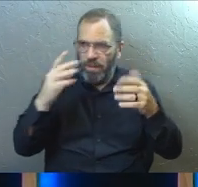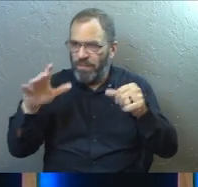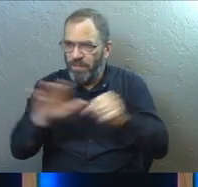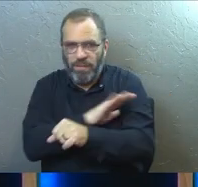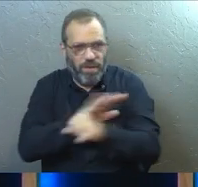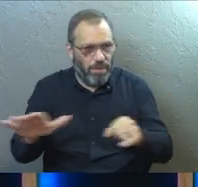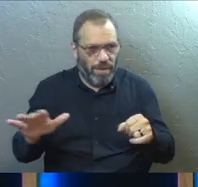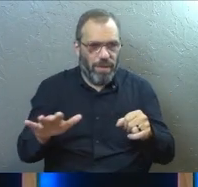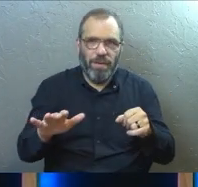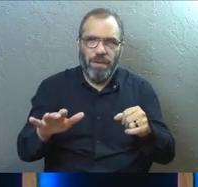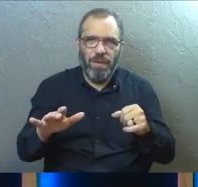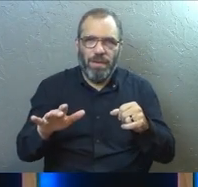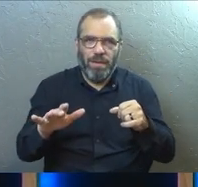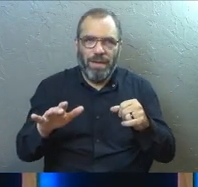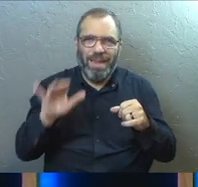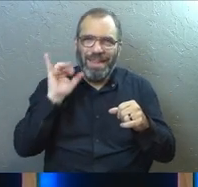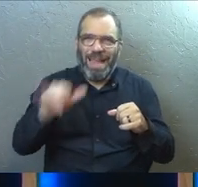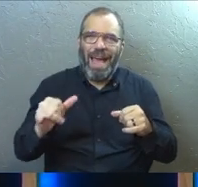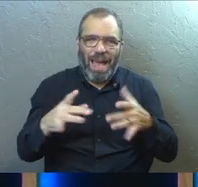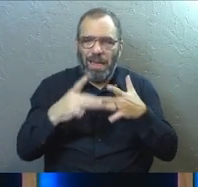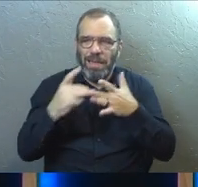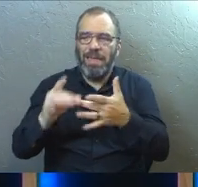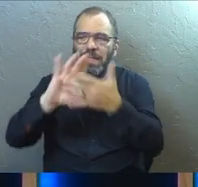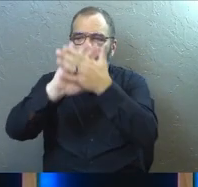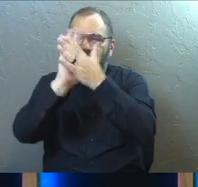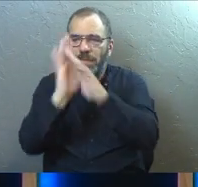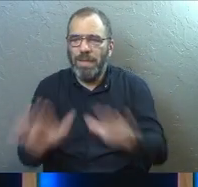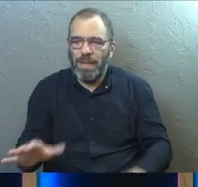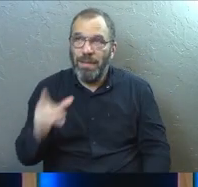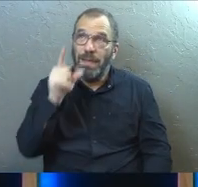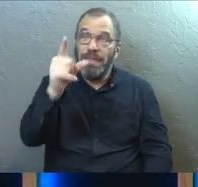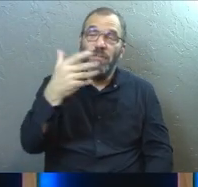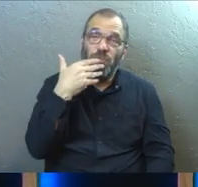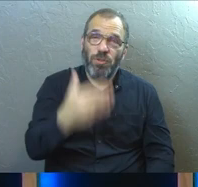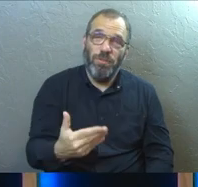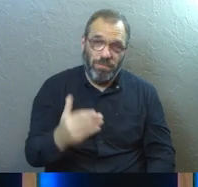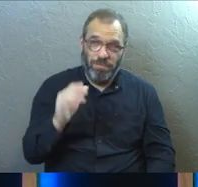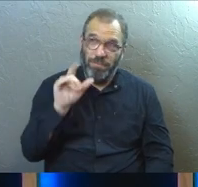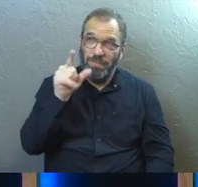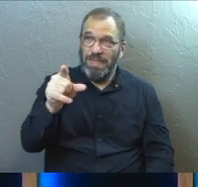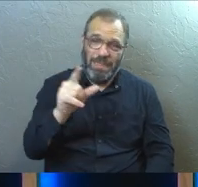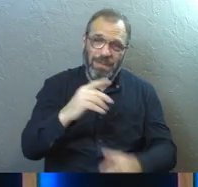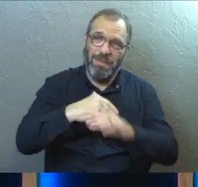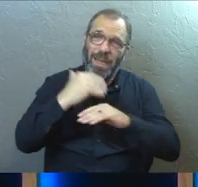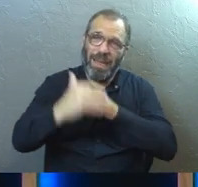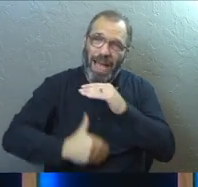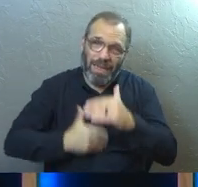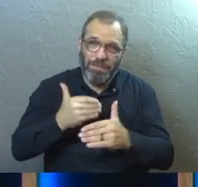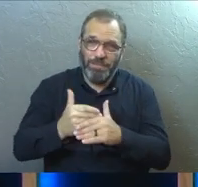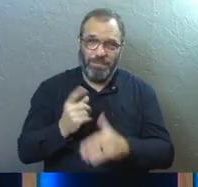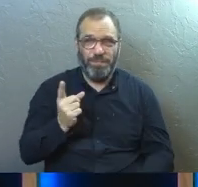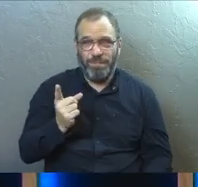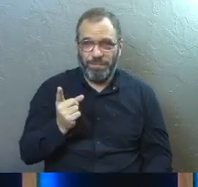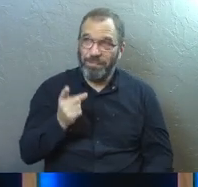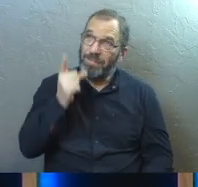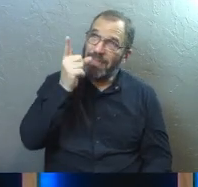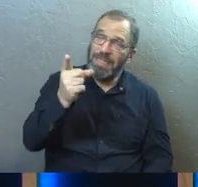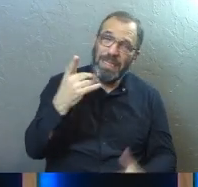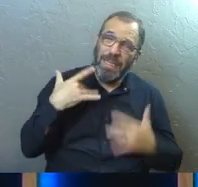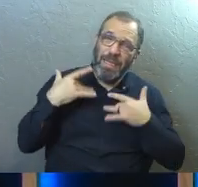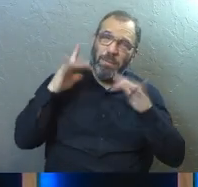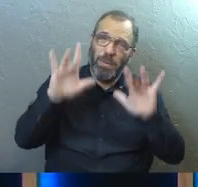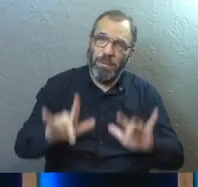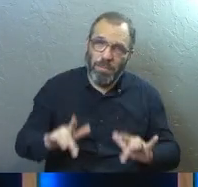for you, it actually leads to peace. Why? Because he's good. He's kind. He will be